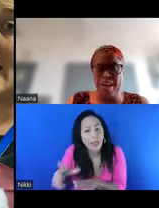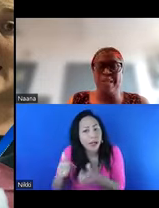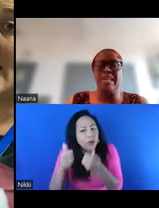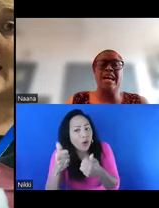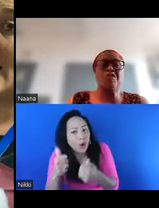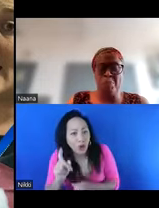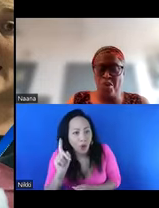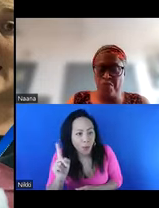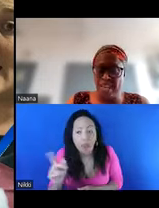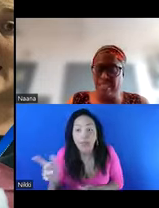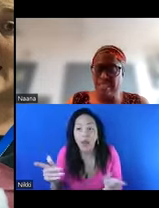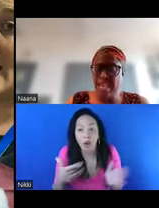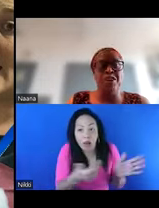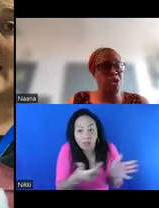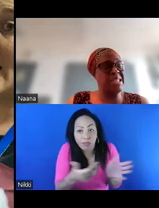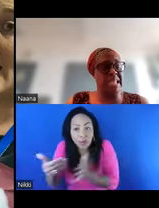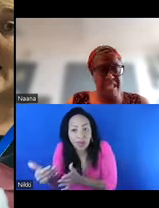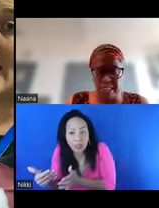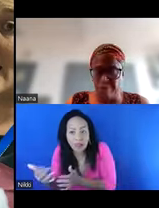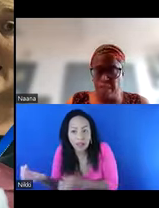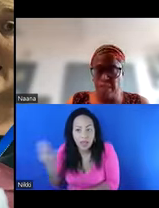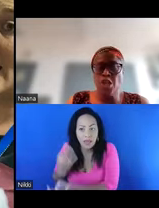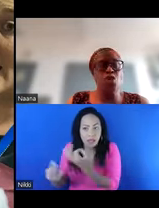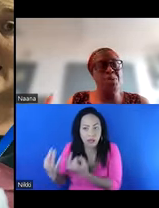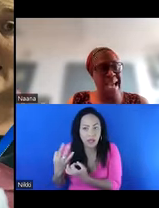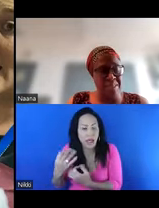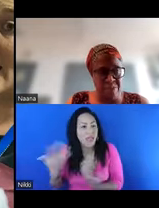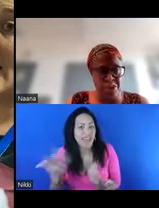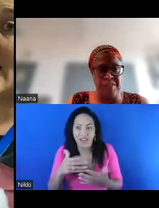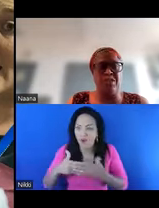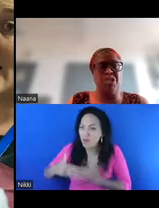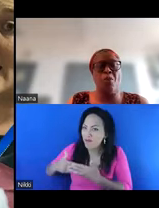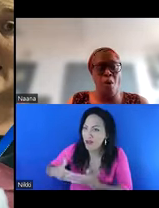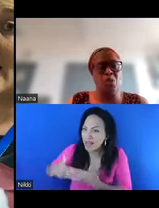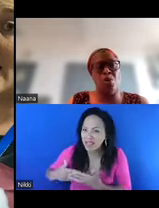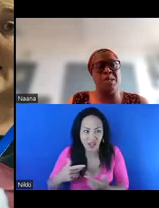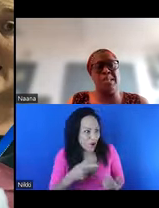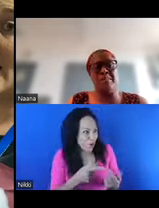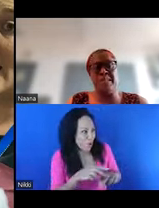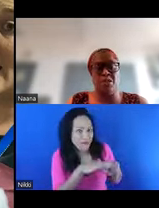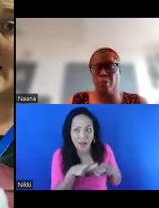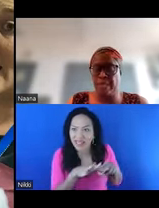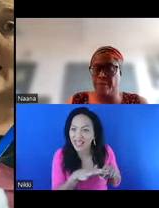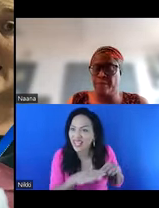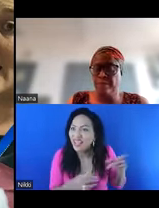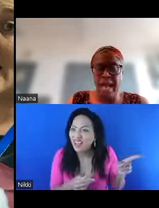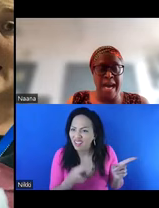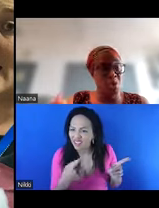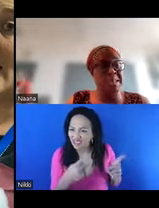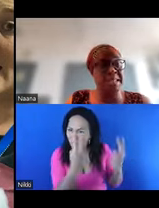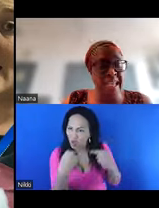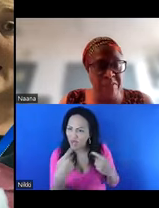from your family, from your friends, and you're seen as different. So the othering of FGM almost always comes into place.